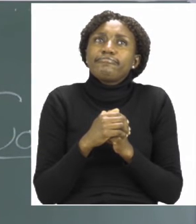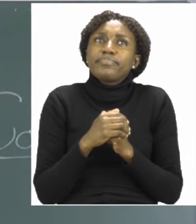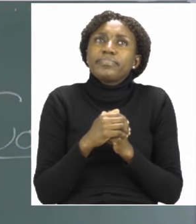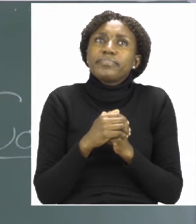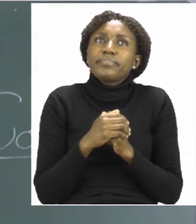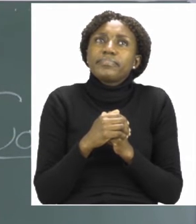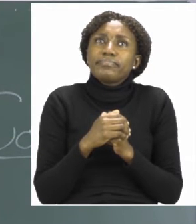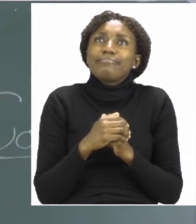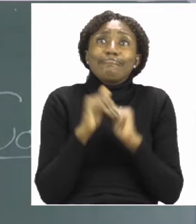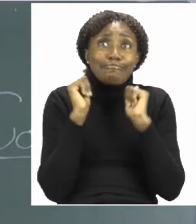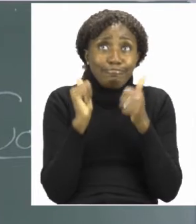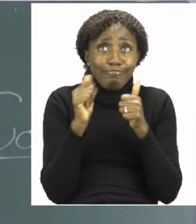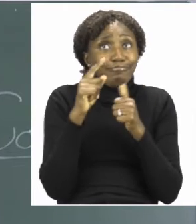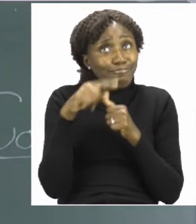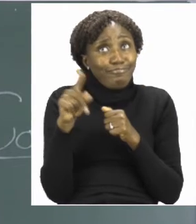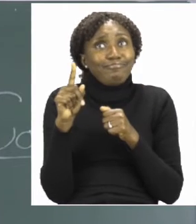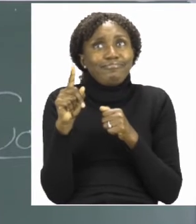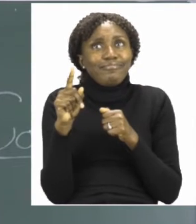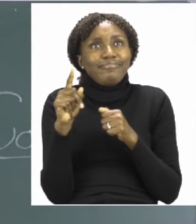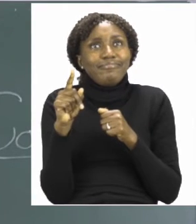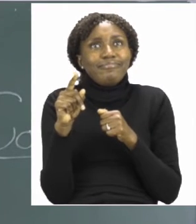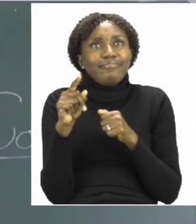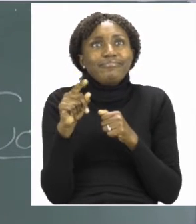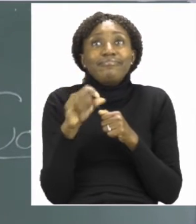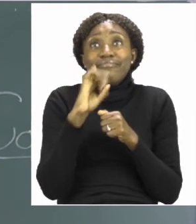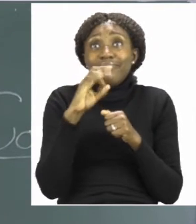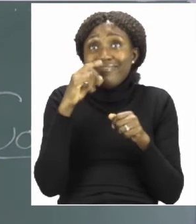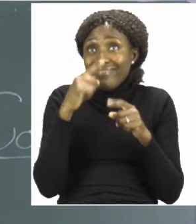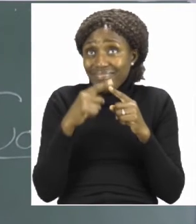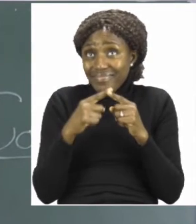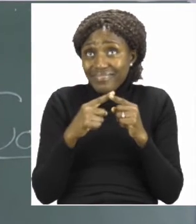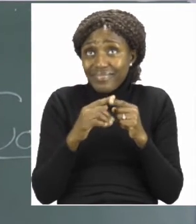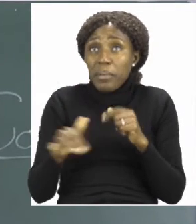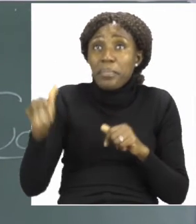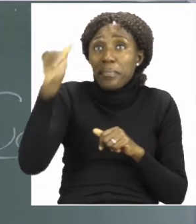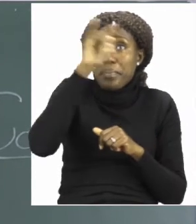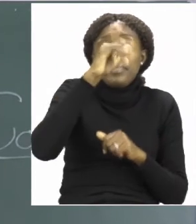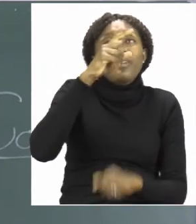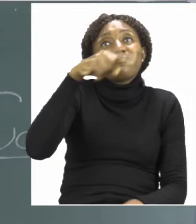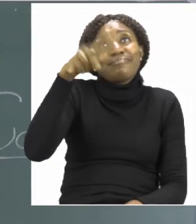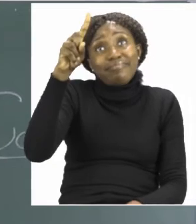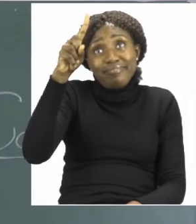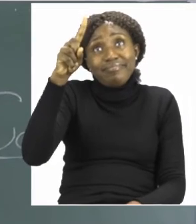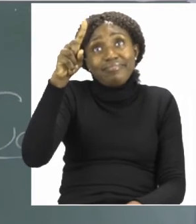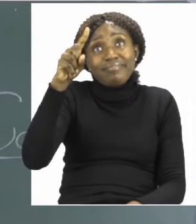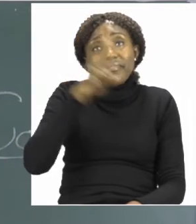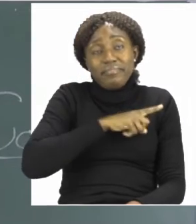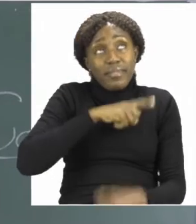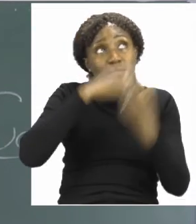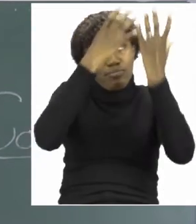That's right everyone. If you said an aeroplane then you are absolutely